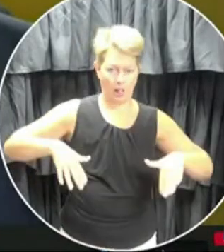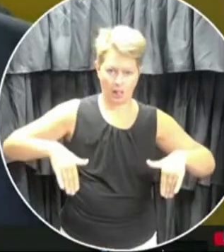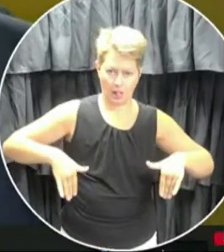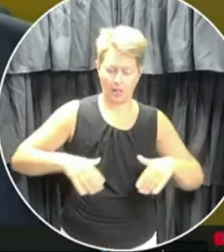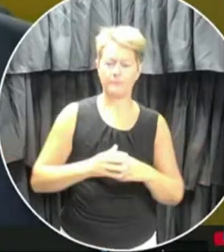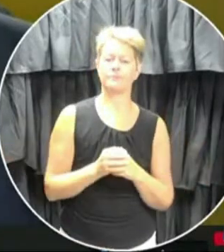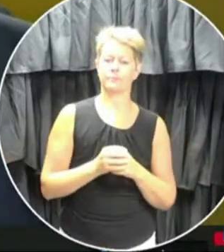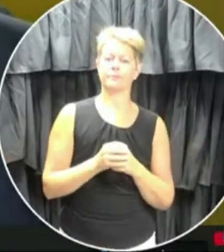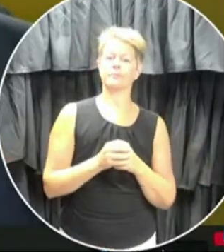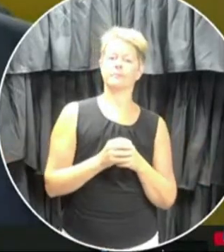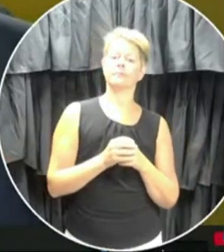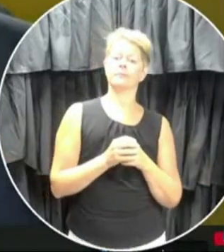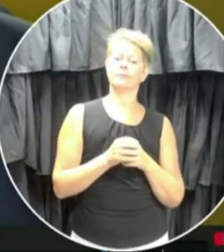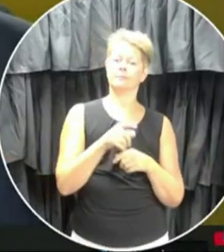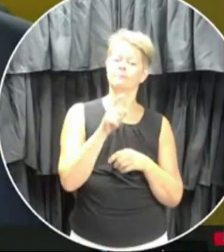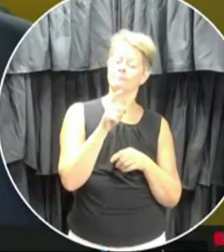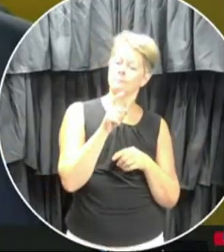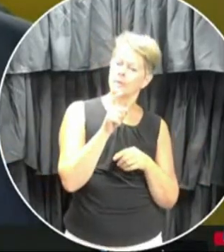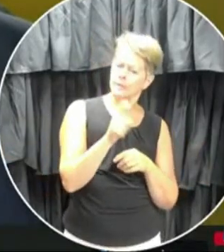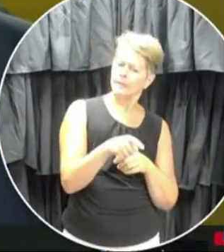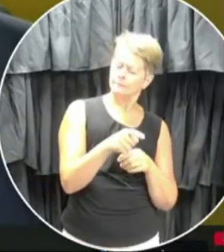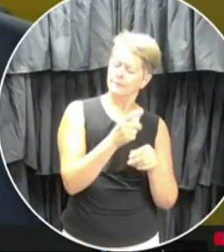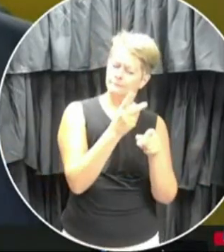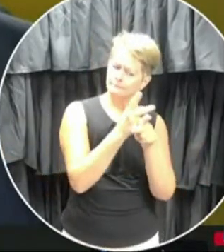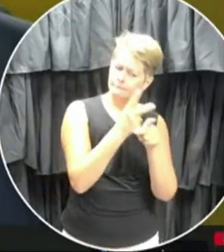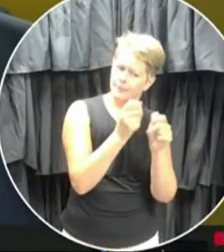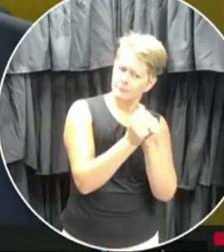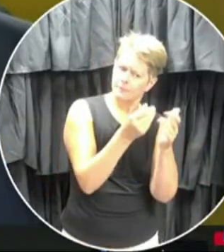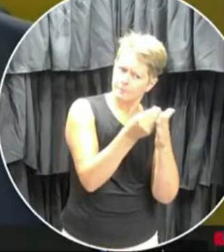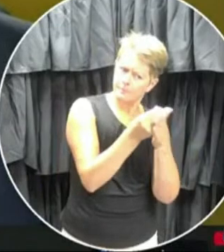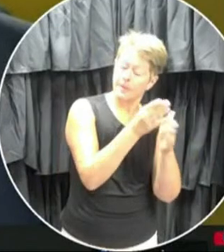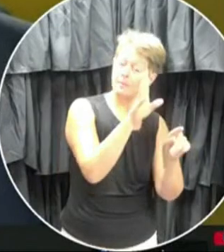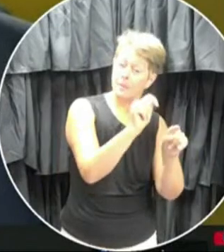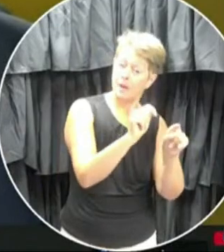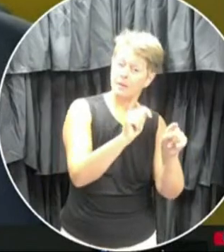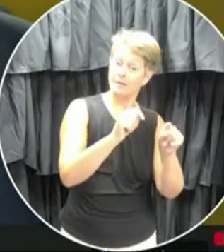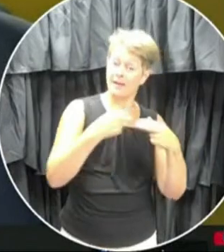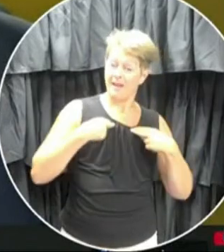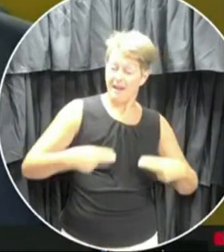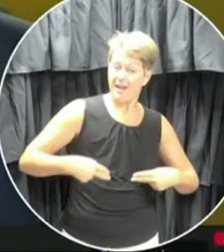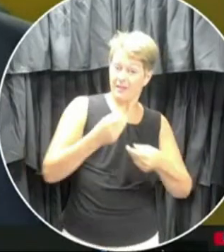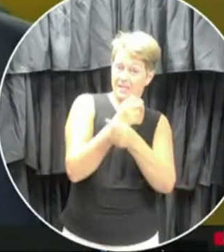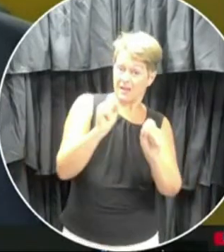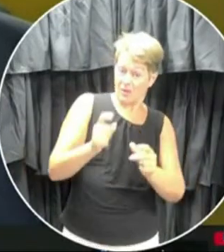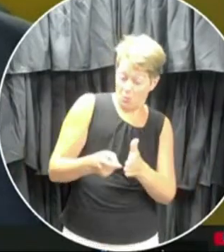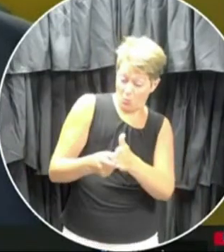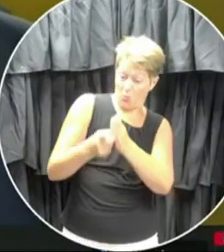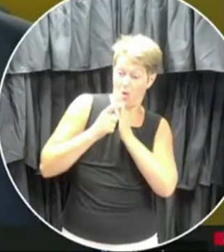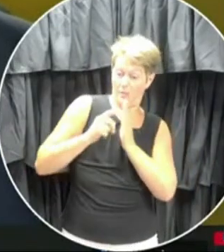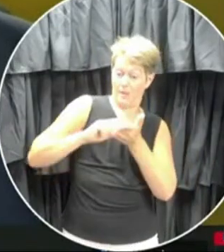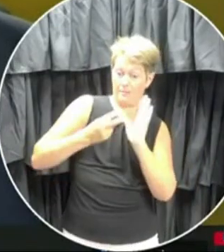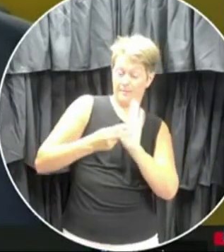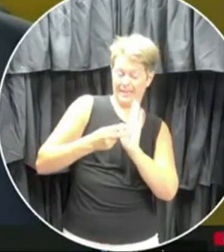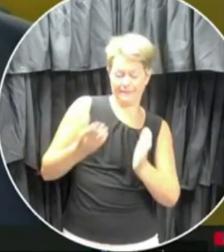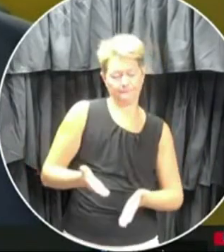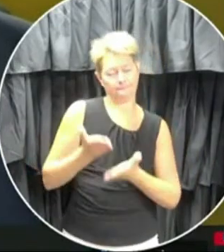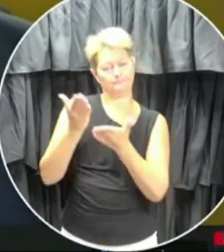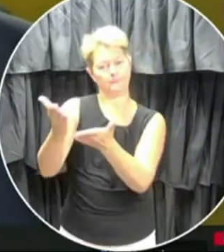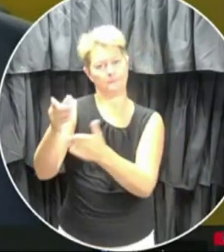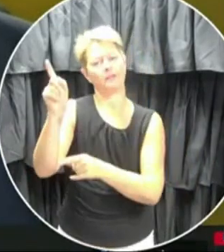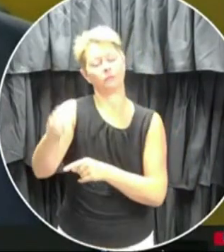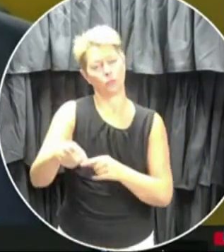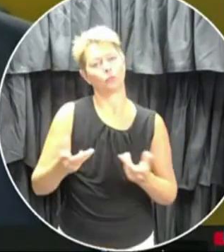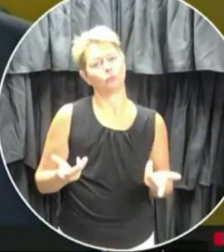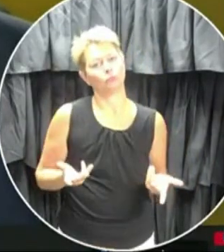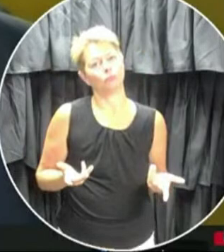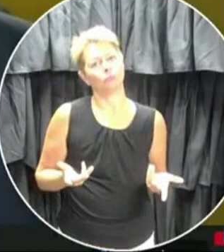with the public purse, as in all cases. But if there is a health and safety requirement, and we have to look at that, then, you know,